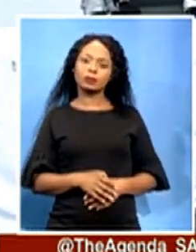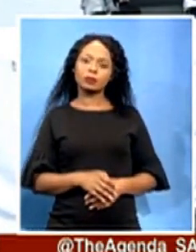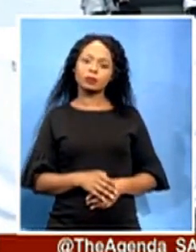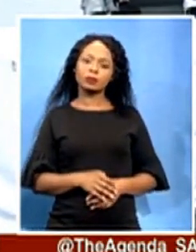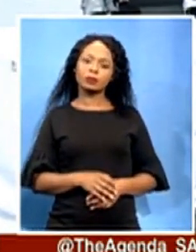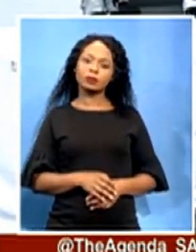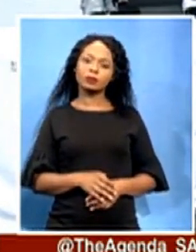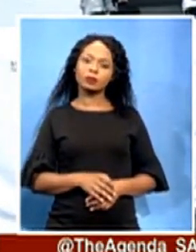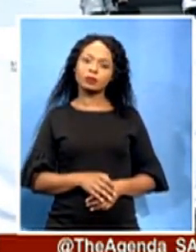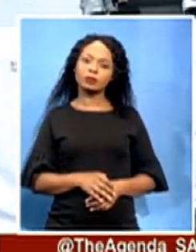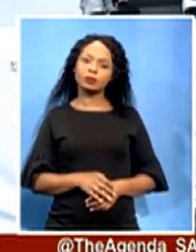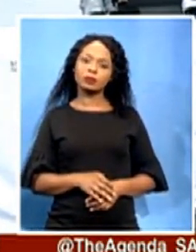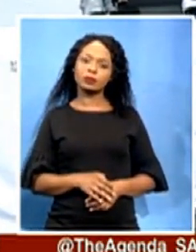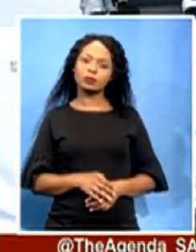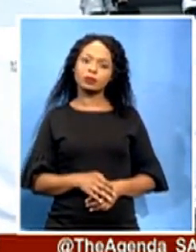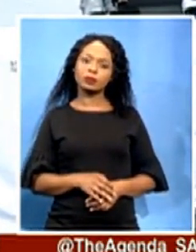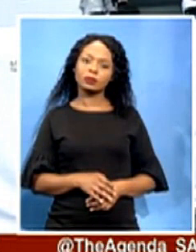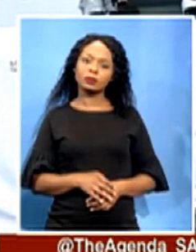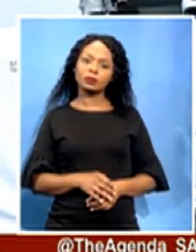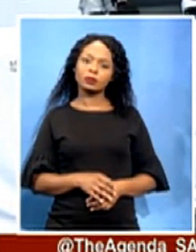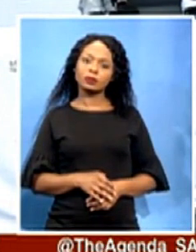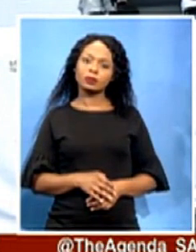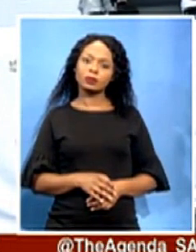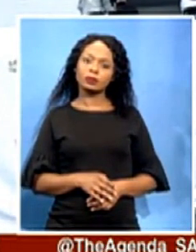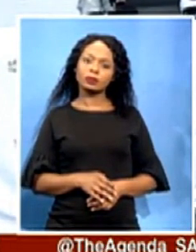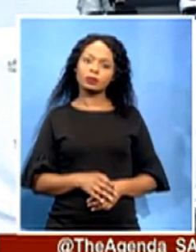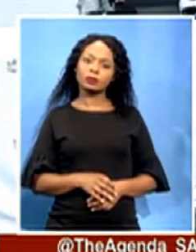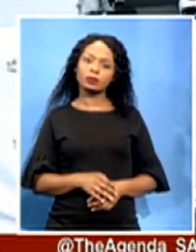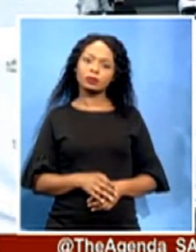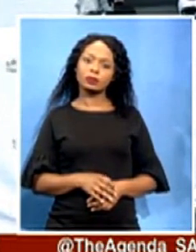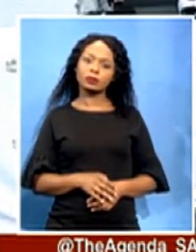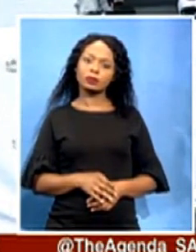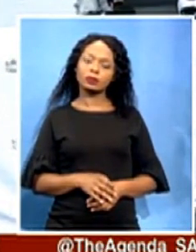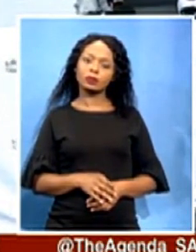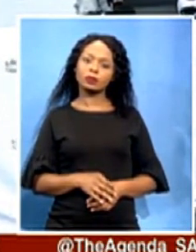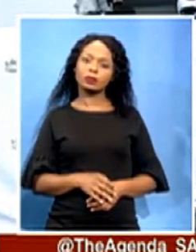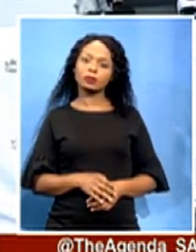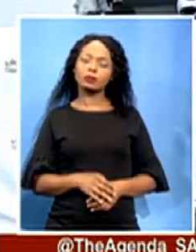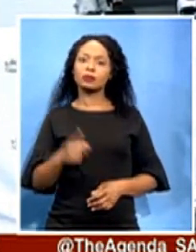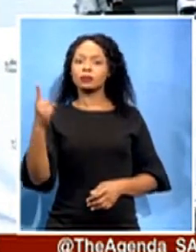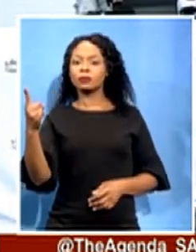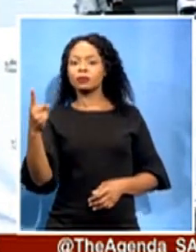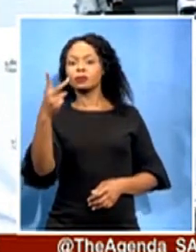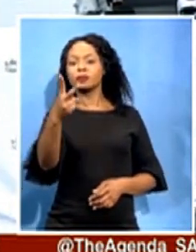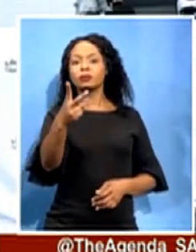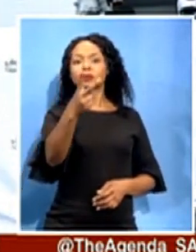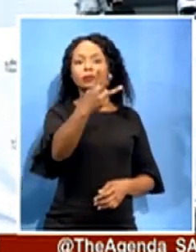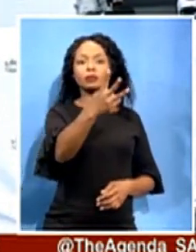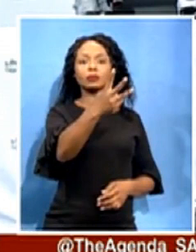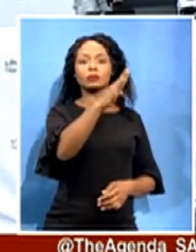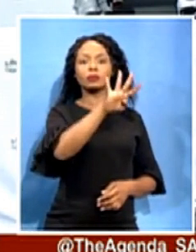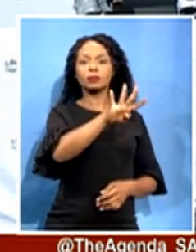four. In the first round, in that order, number one. Thank you, M.C., for this